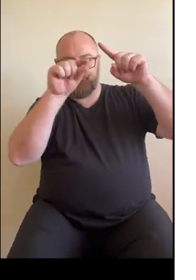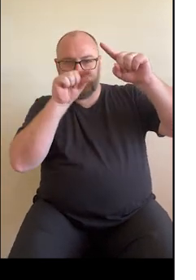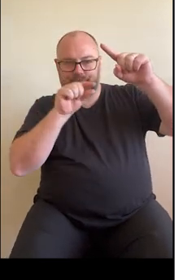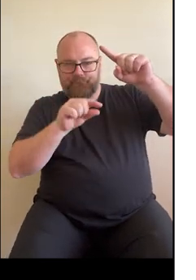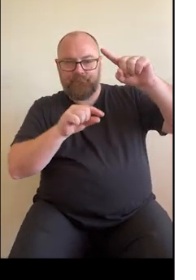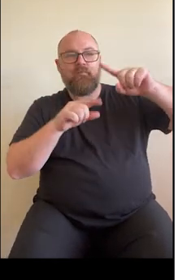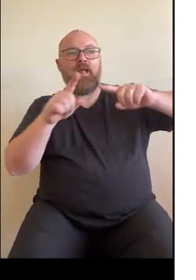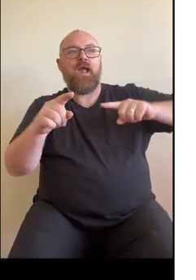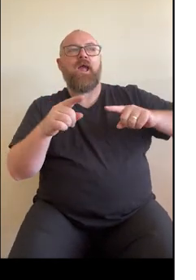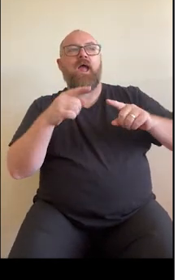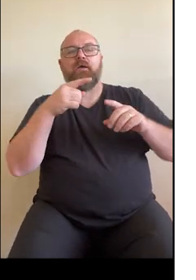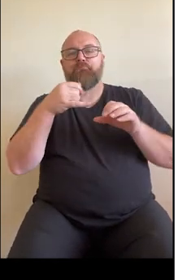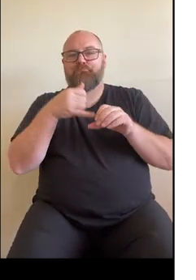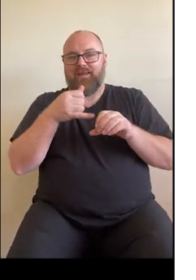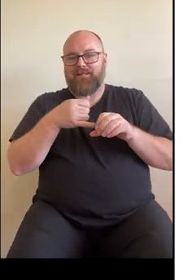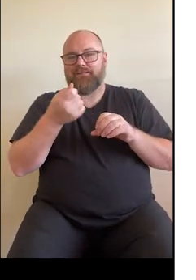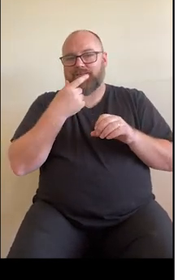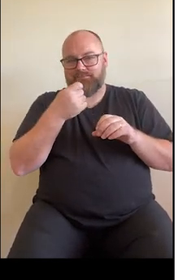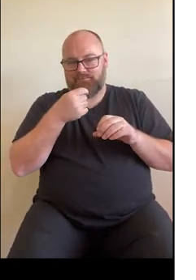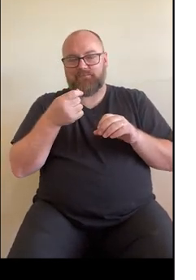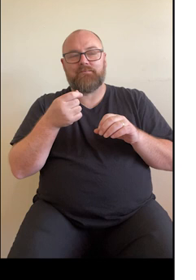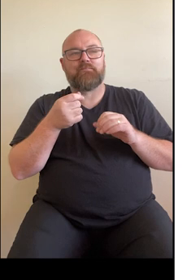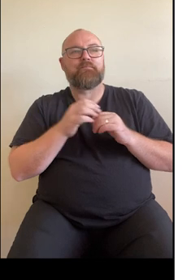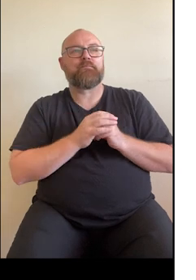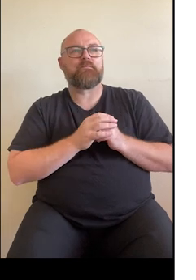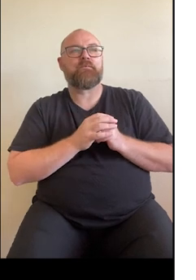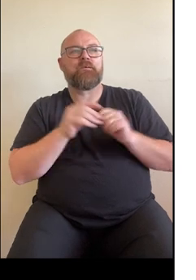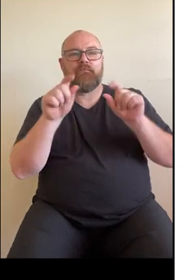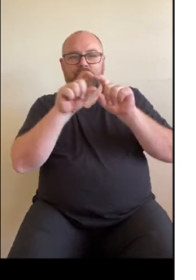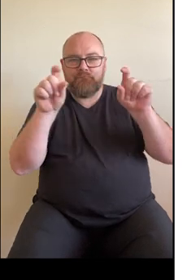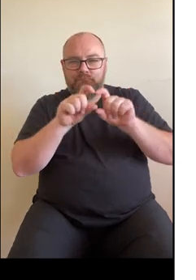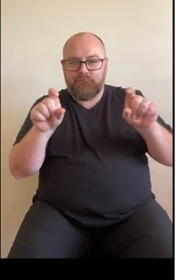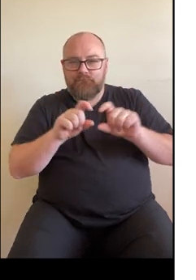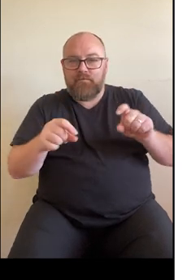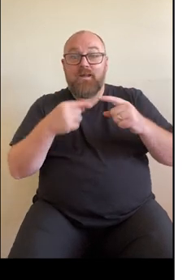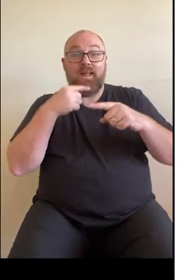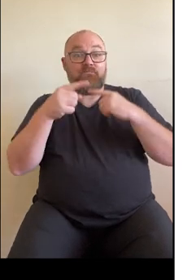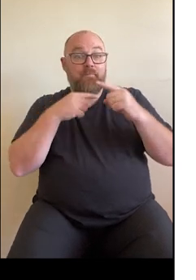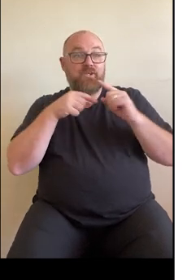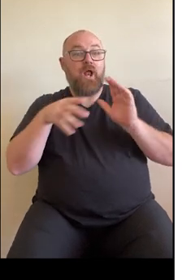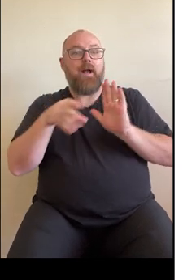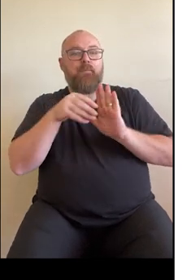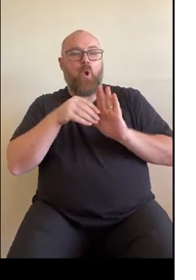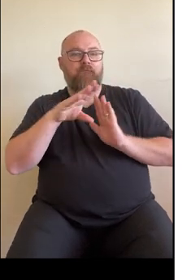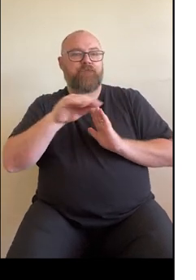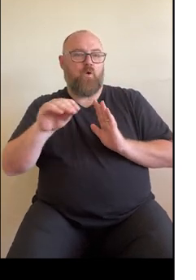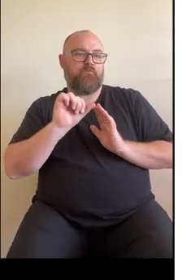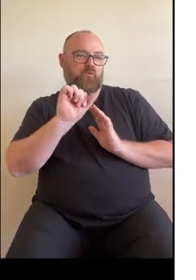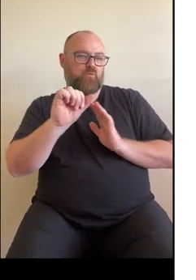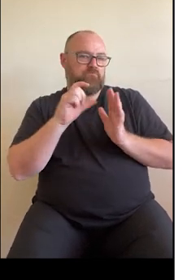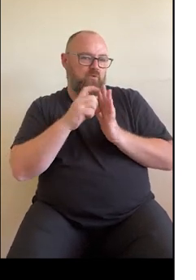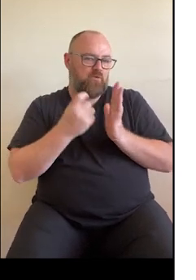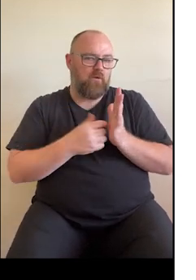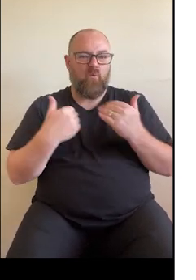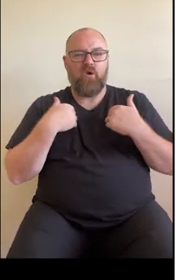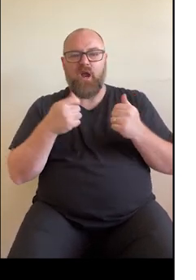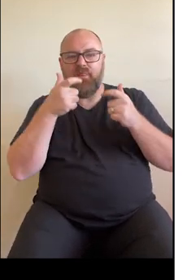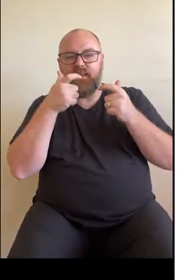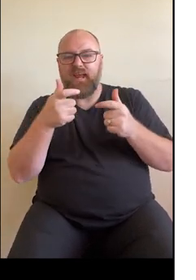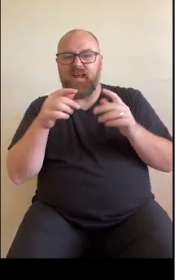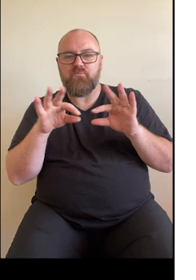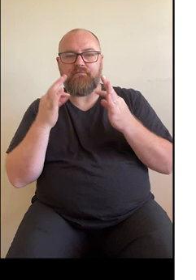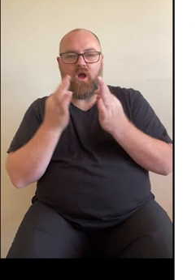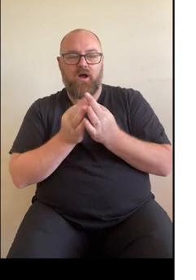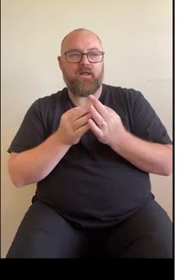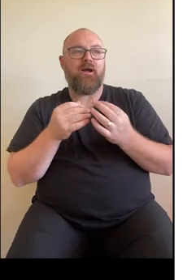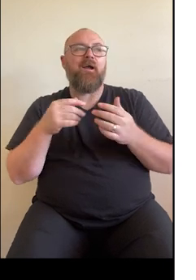preview section on the screen here. It shows you medicines information that's been uploaded by your healthcare providers, as well as any medicines